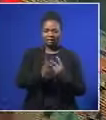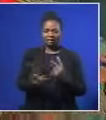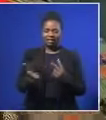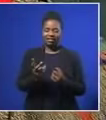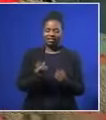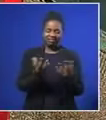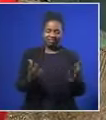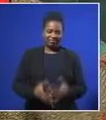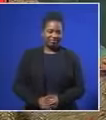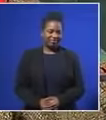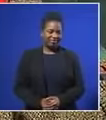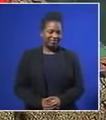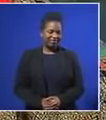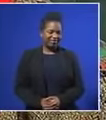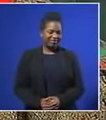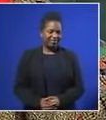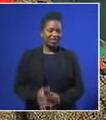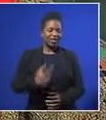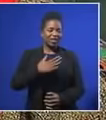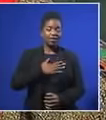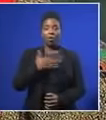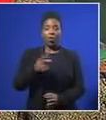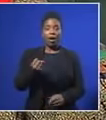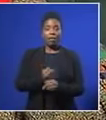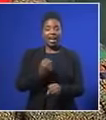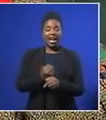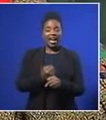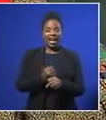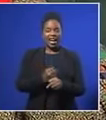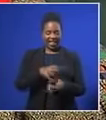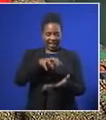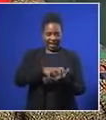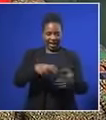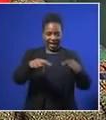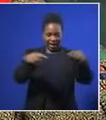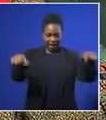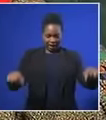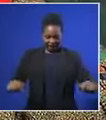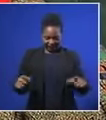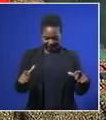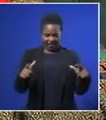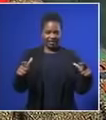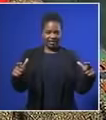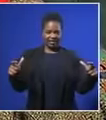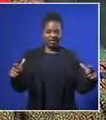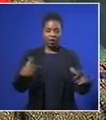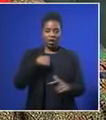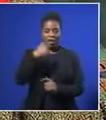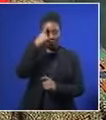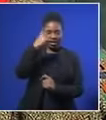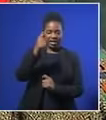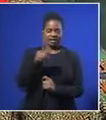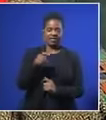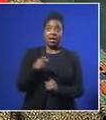We feel that we've been honoured to make the Nelson Mandela cake, the cake that we believe that